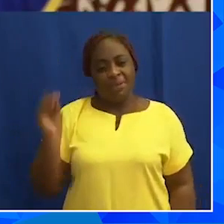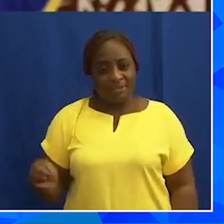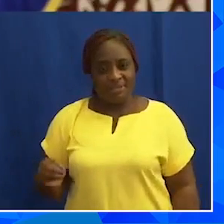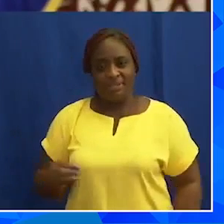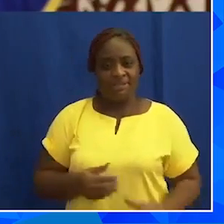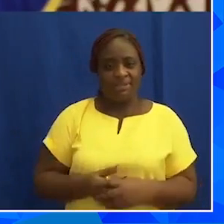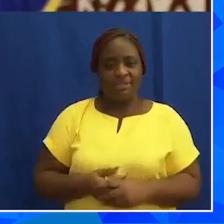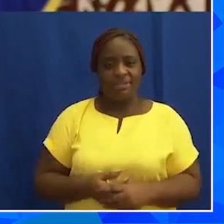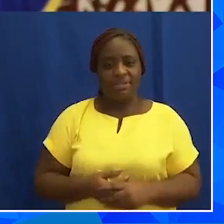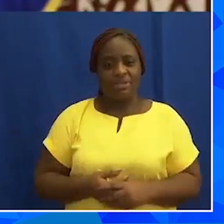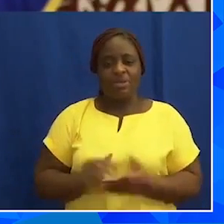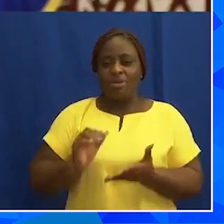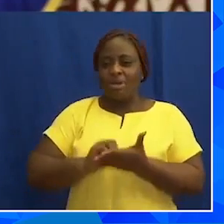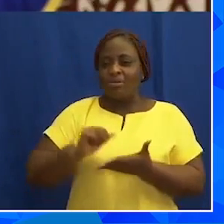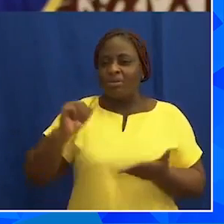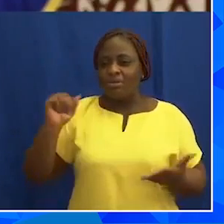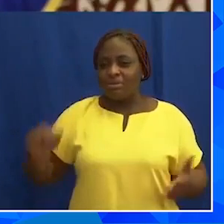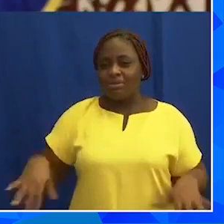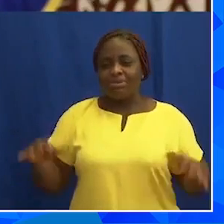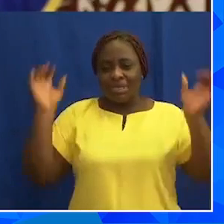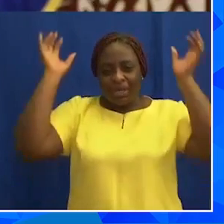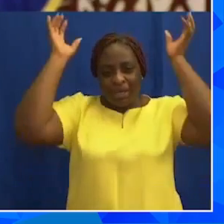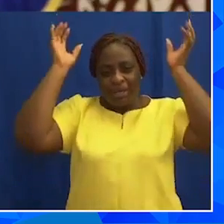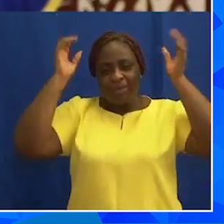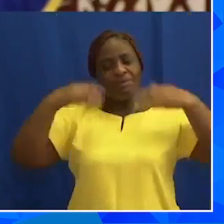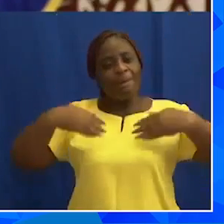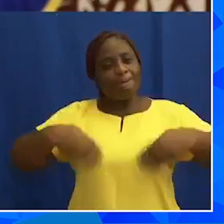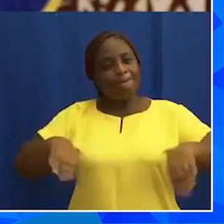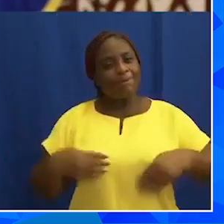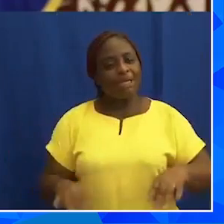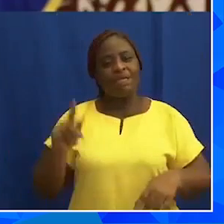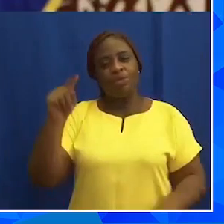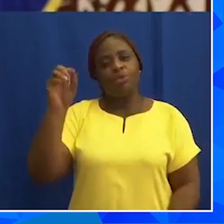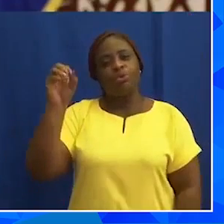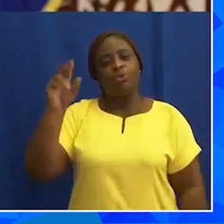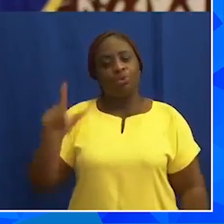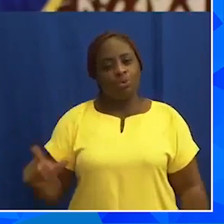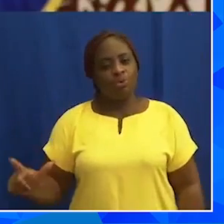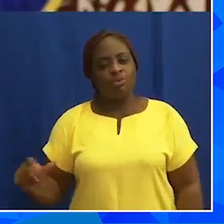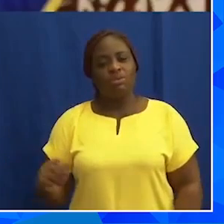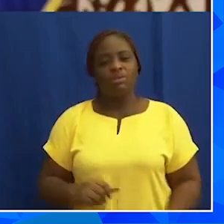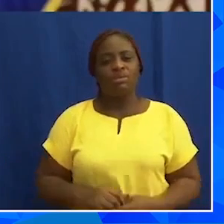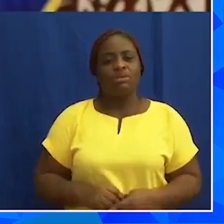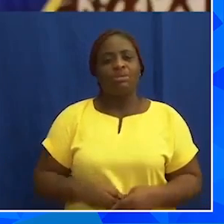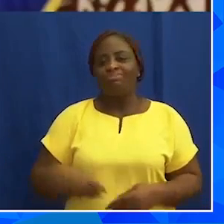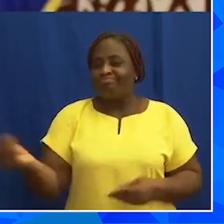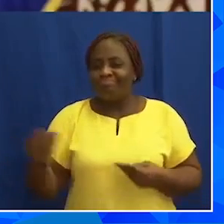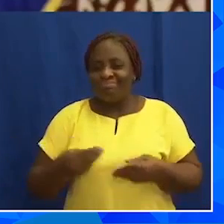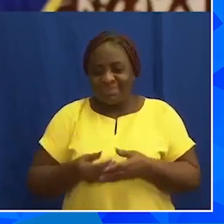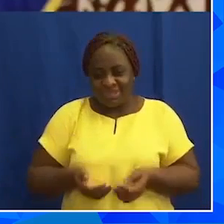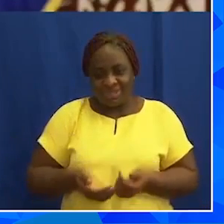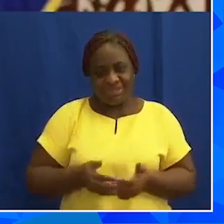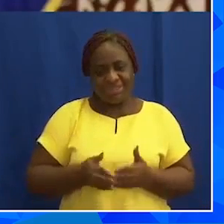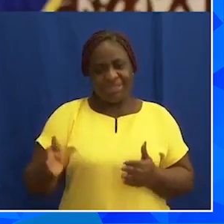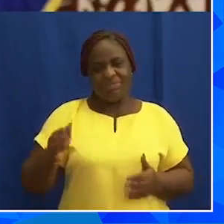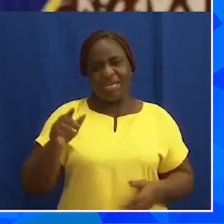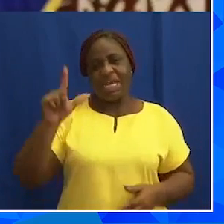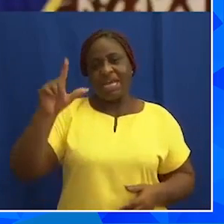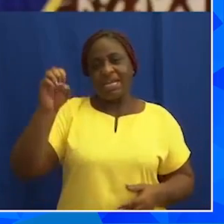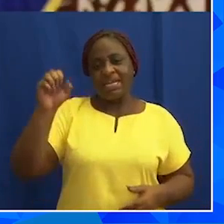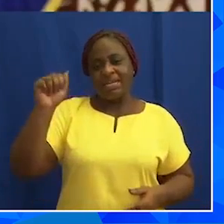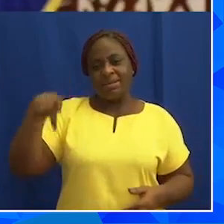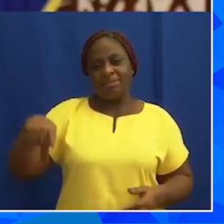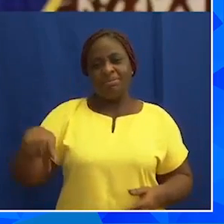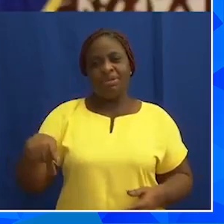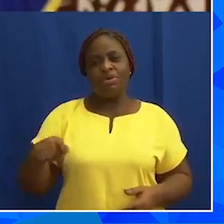children to 2.1 million children. We restored teacher and nursing training allowances. We absorbed